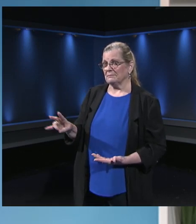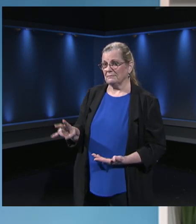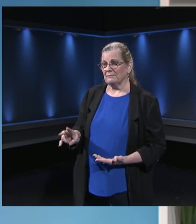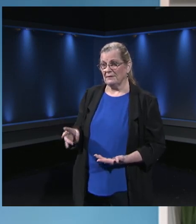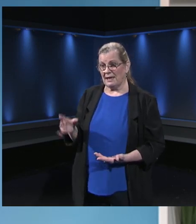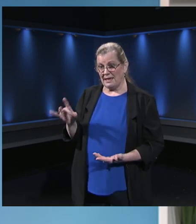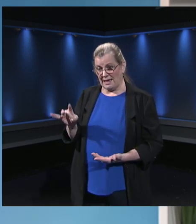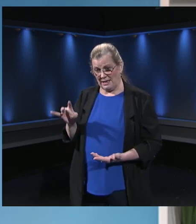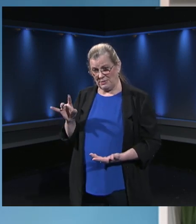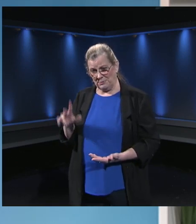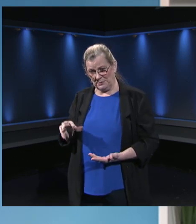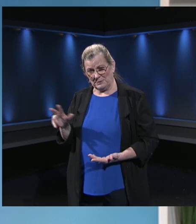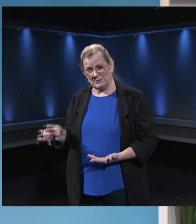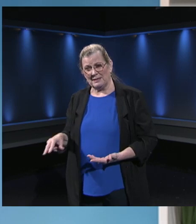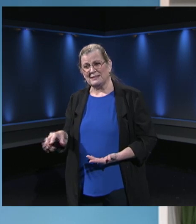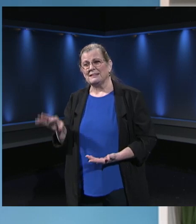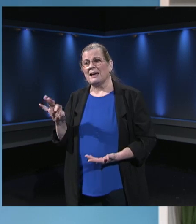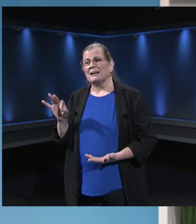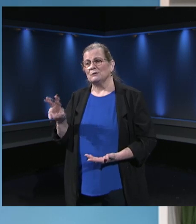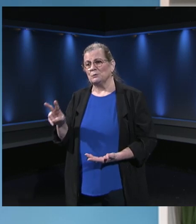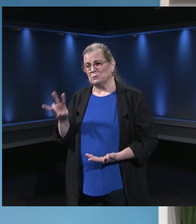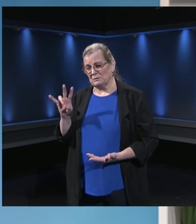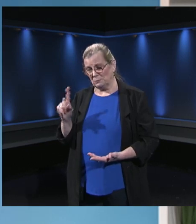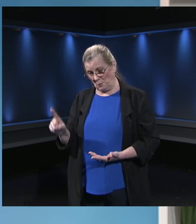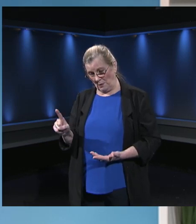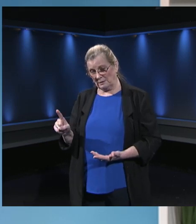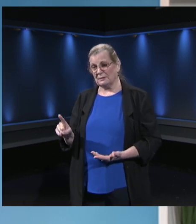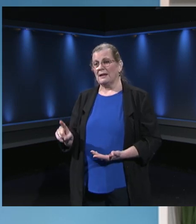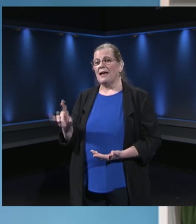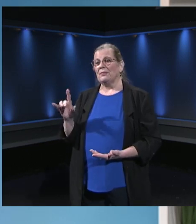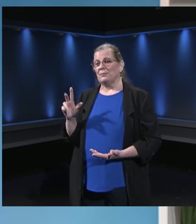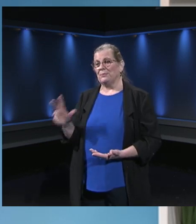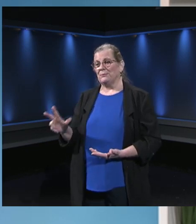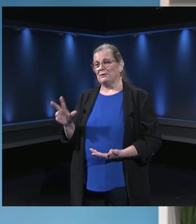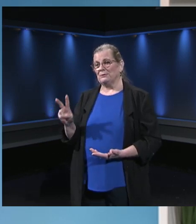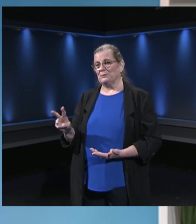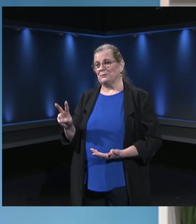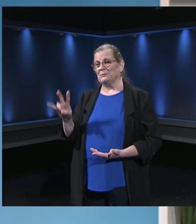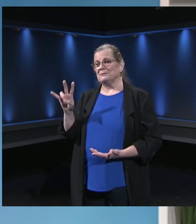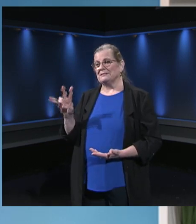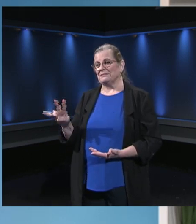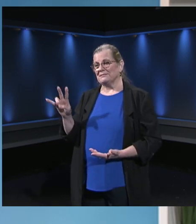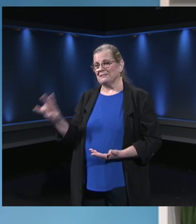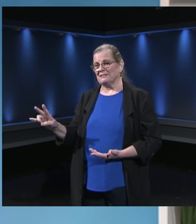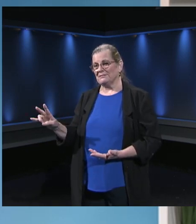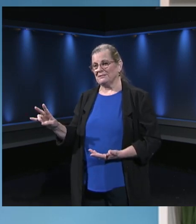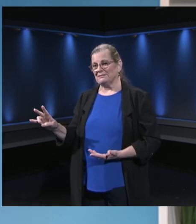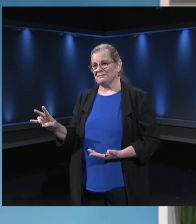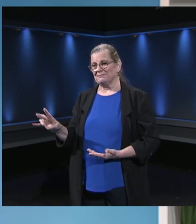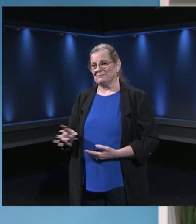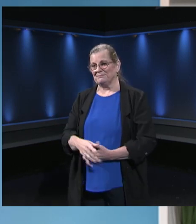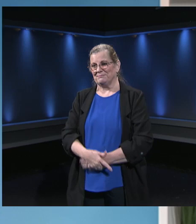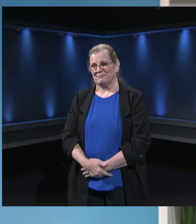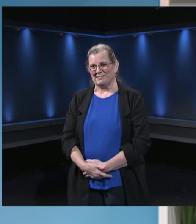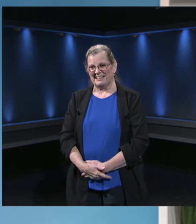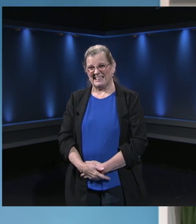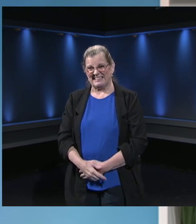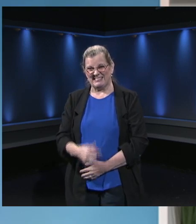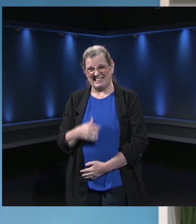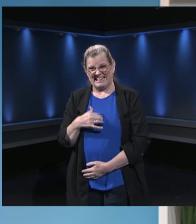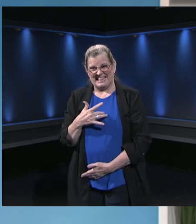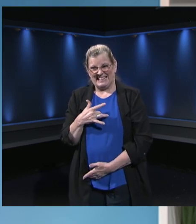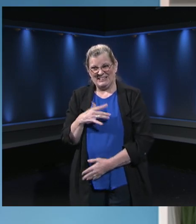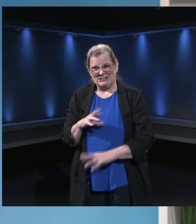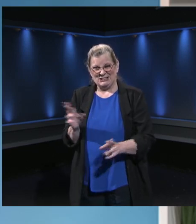-921-921-3277. 3-2-7-7. That's the parent